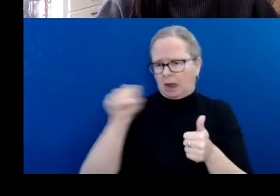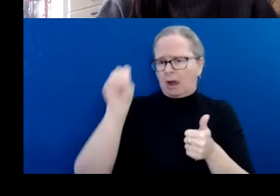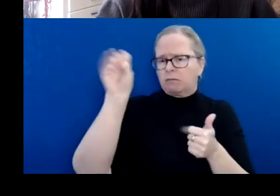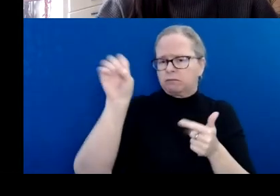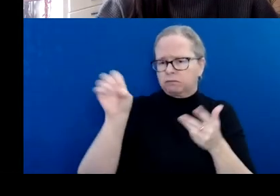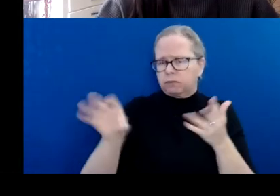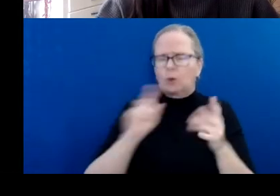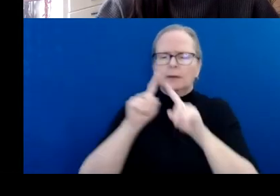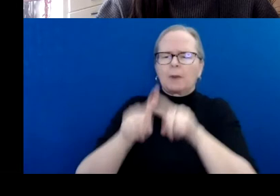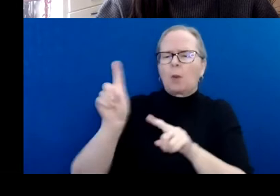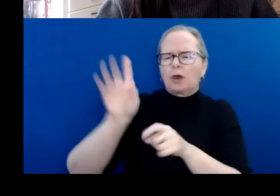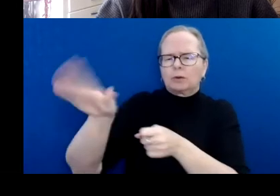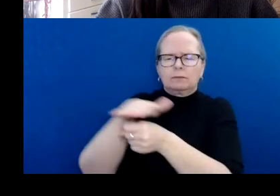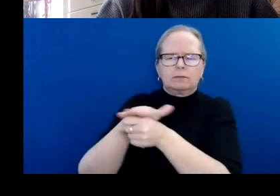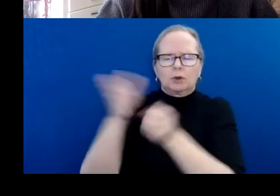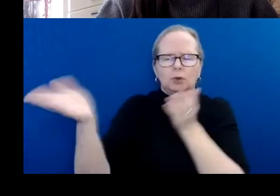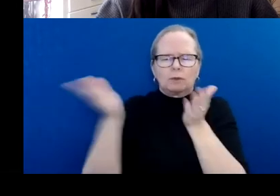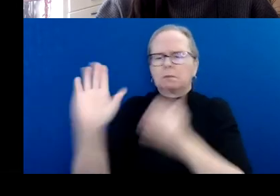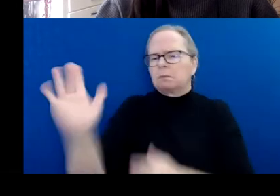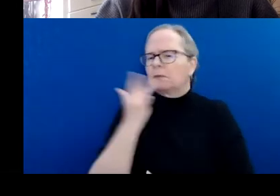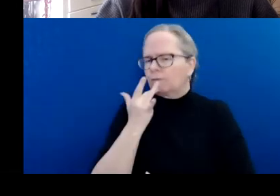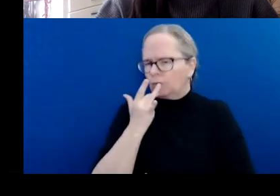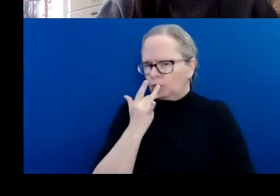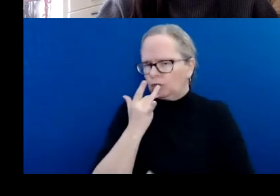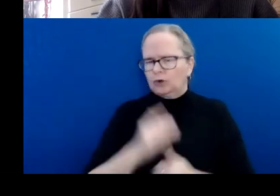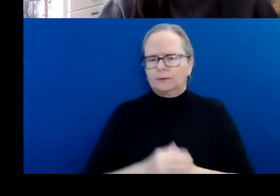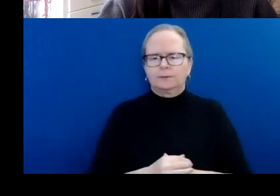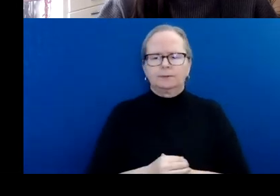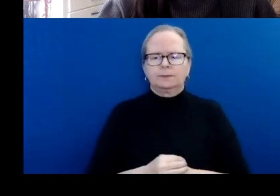In most cases, we will look to the applicant to make that choice.